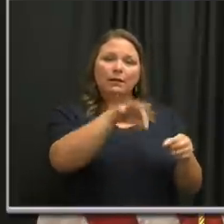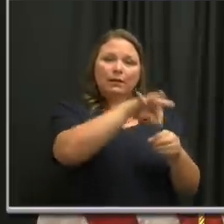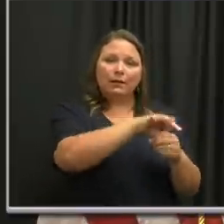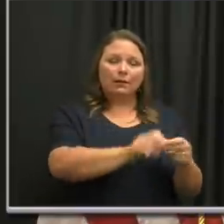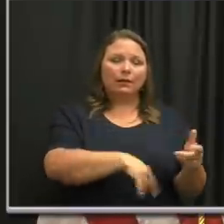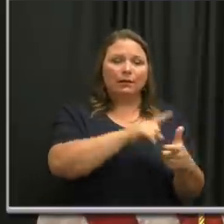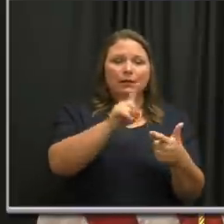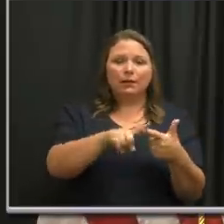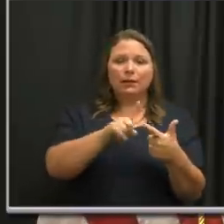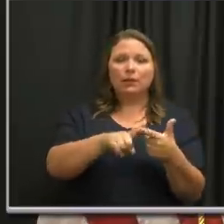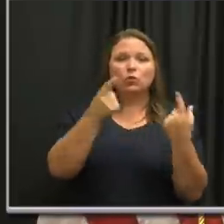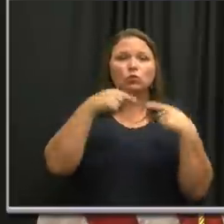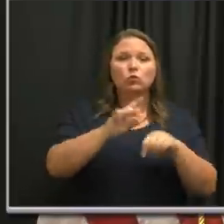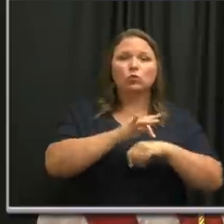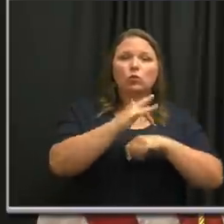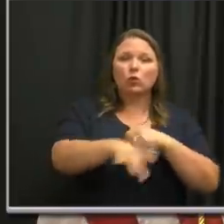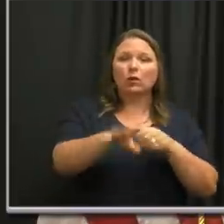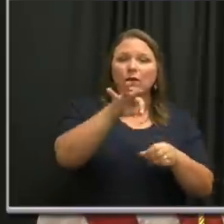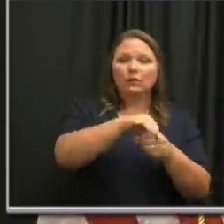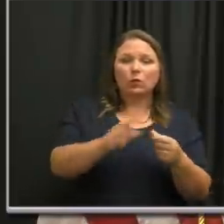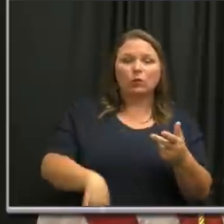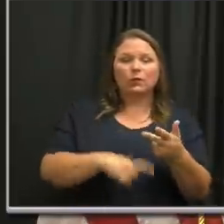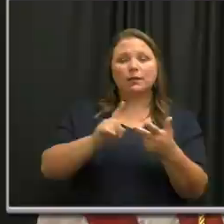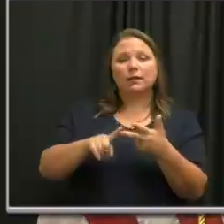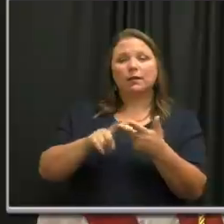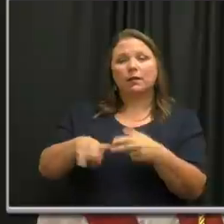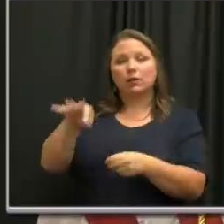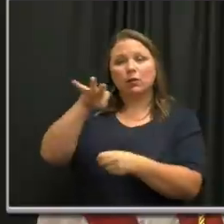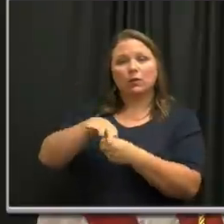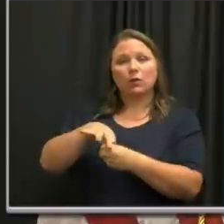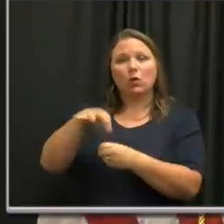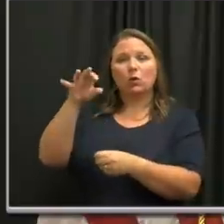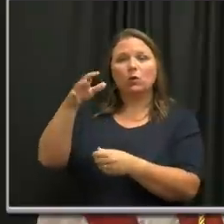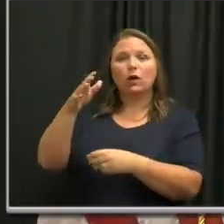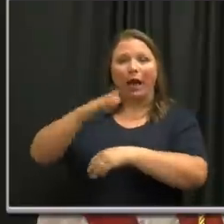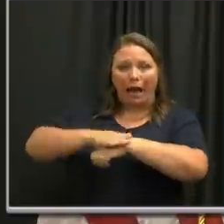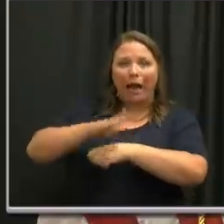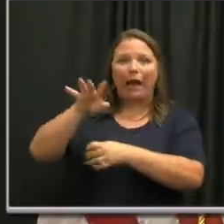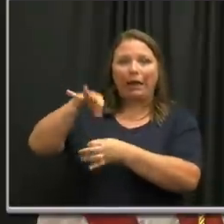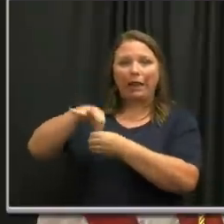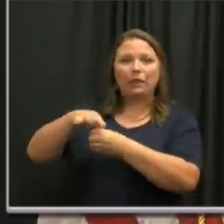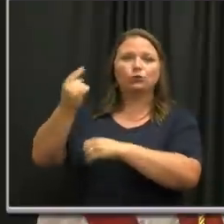You can vote during early voting. Or you can vote on Election Day.